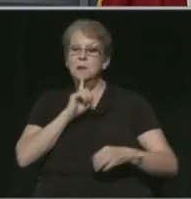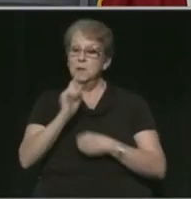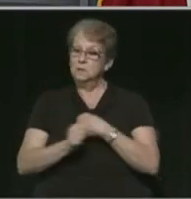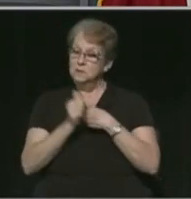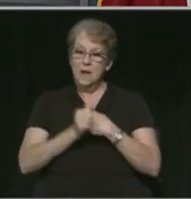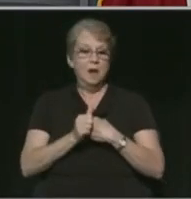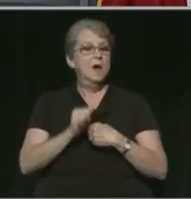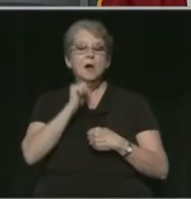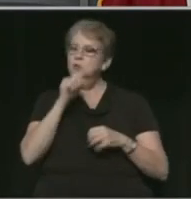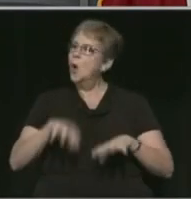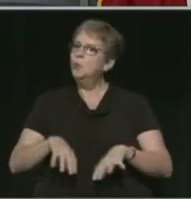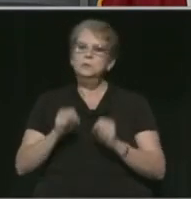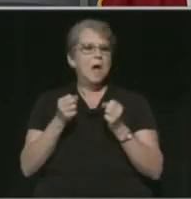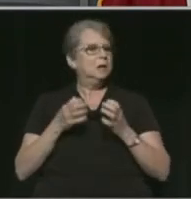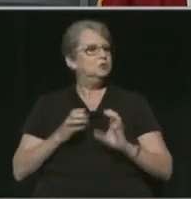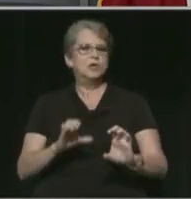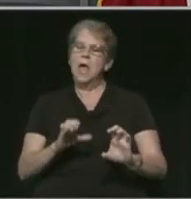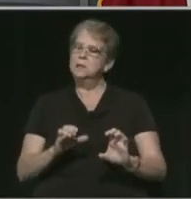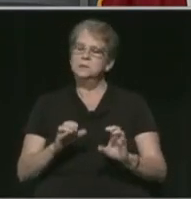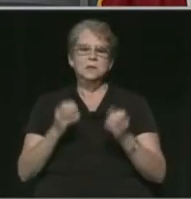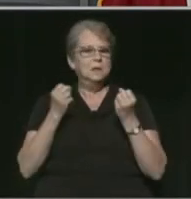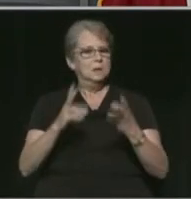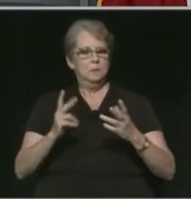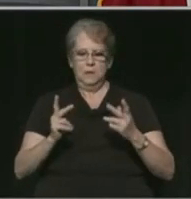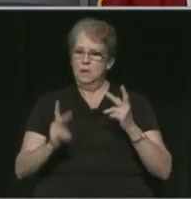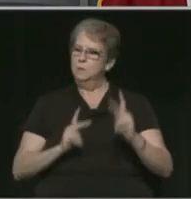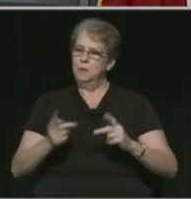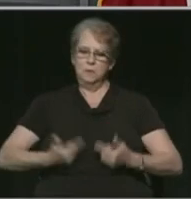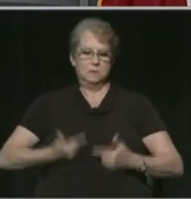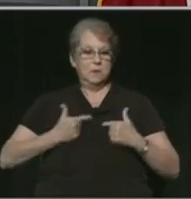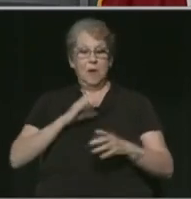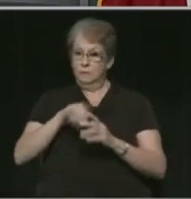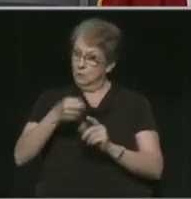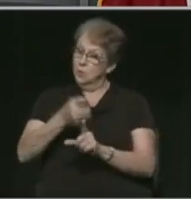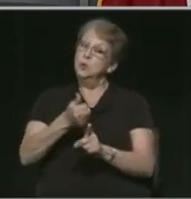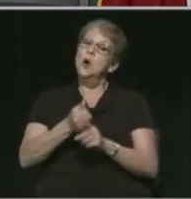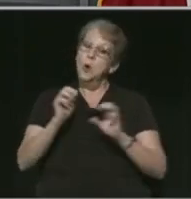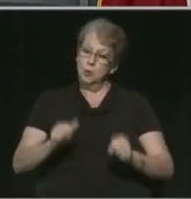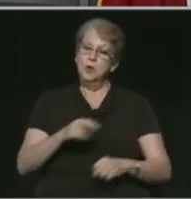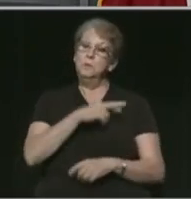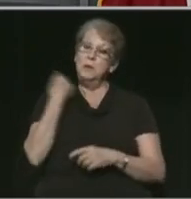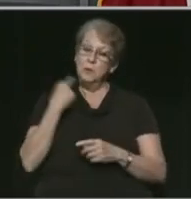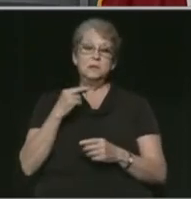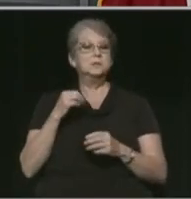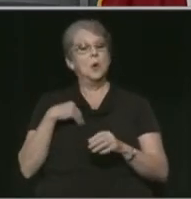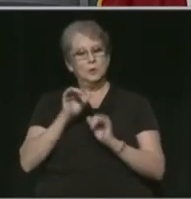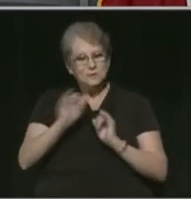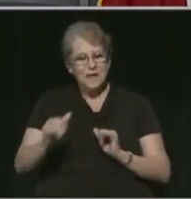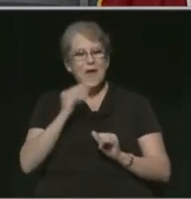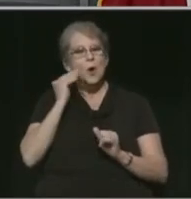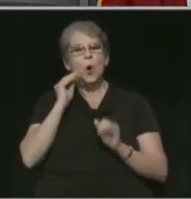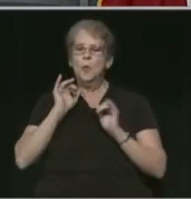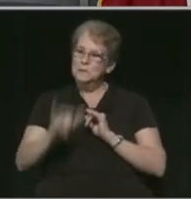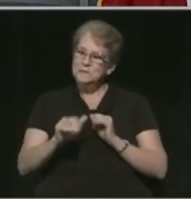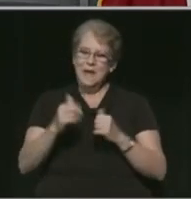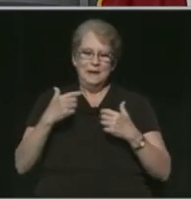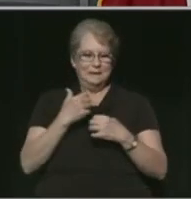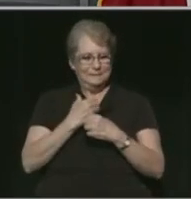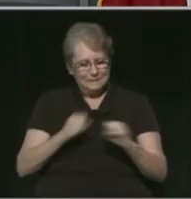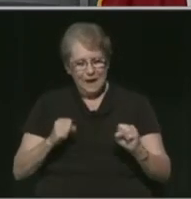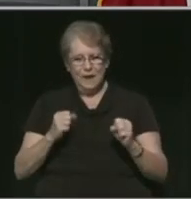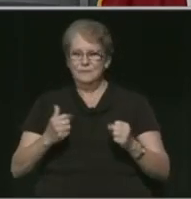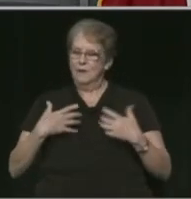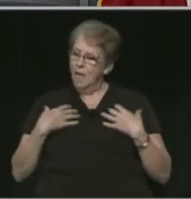Don't take any chances. Many lives, including your own, may be at risk if you do. So stay home, stay safe, stay healthy,